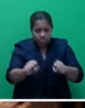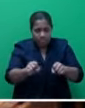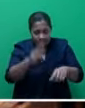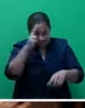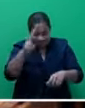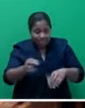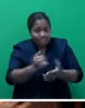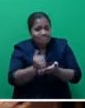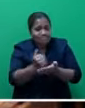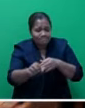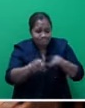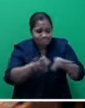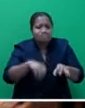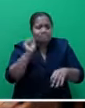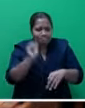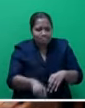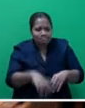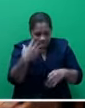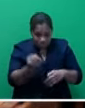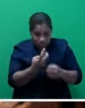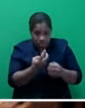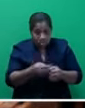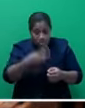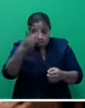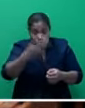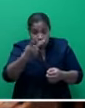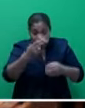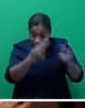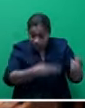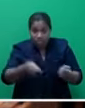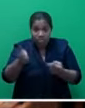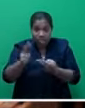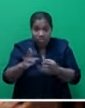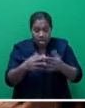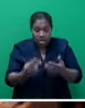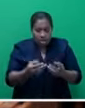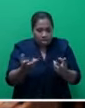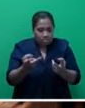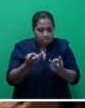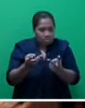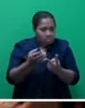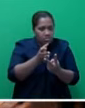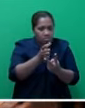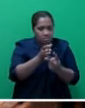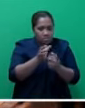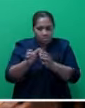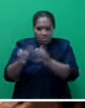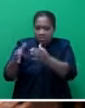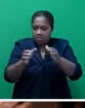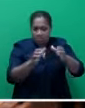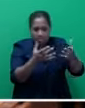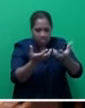plan have divided the 12 recommendations in two major components, particularly what's within